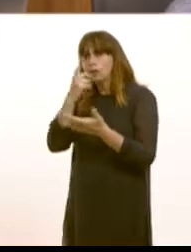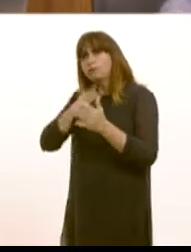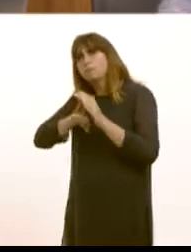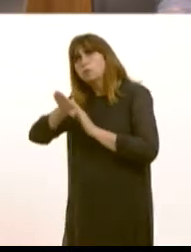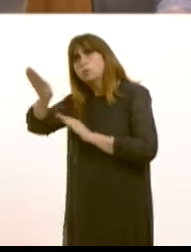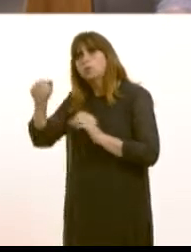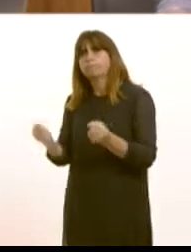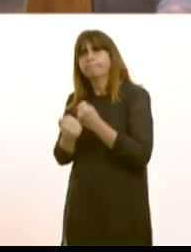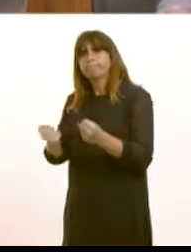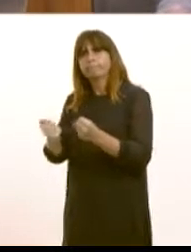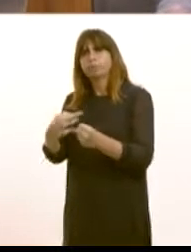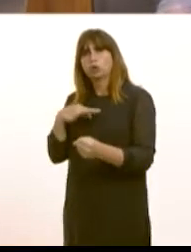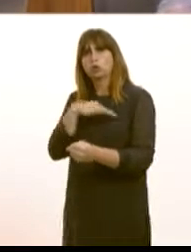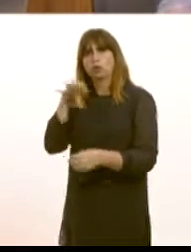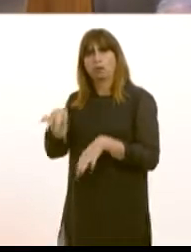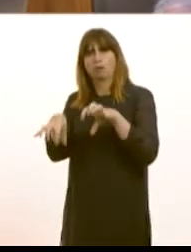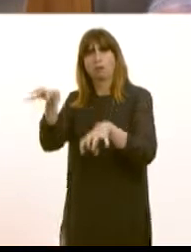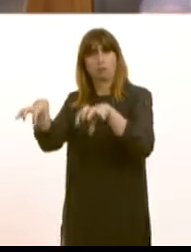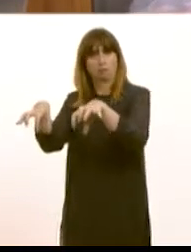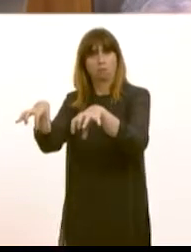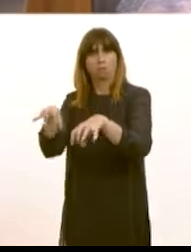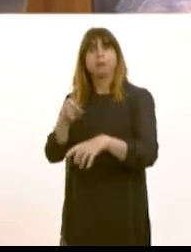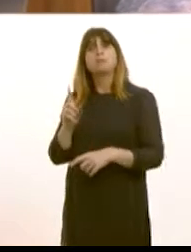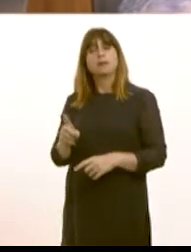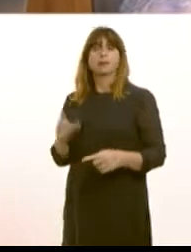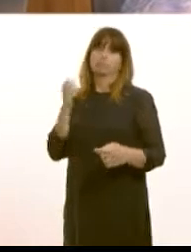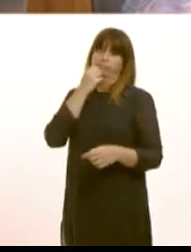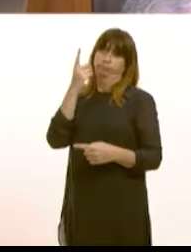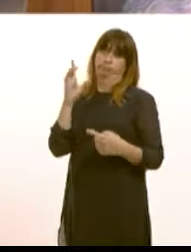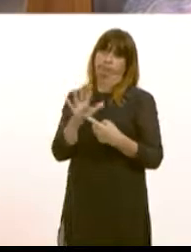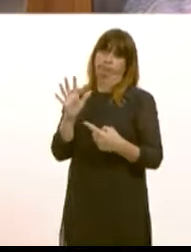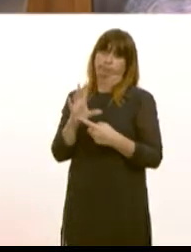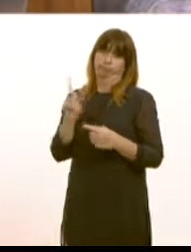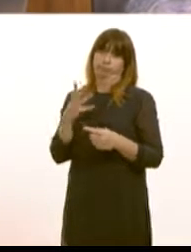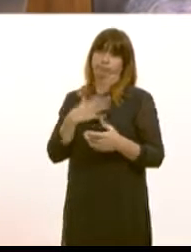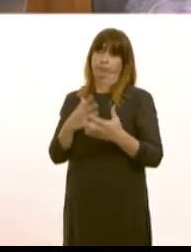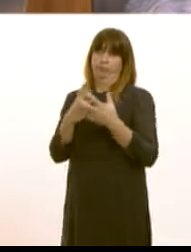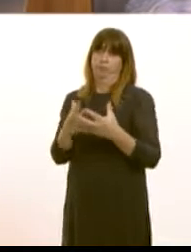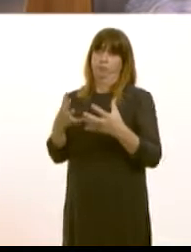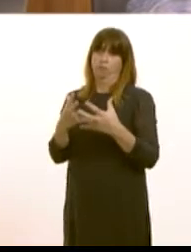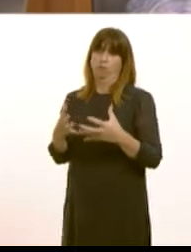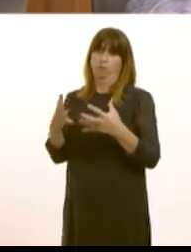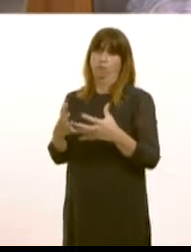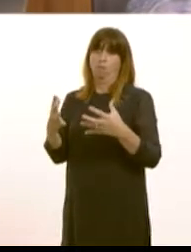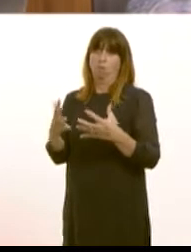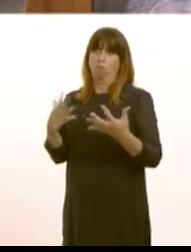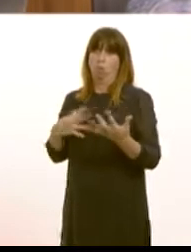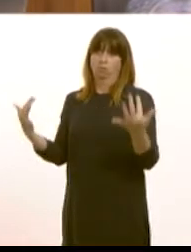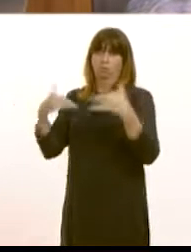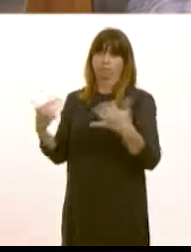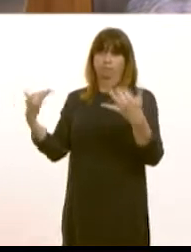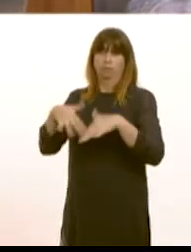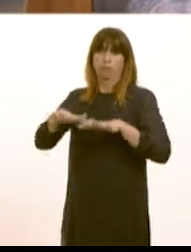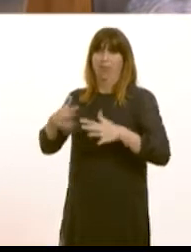surgeries. But, of course, the crux of the matter is to ensure that more and more doctors wish to work in Wales and